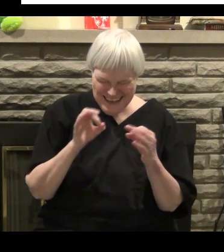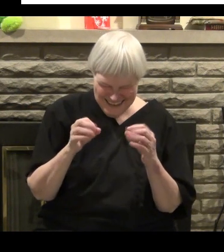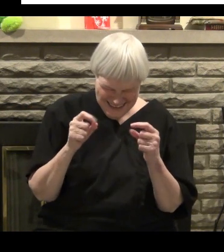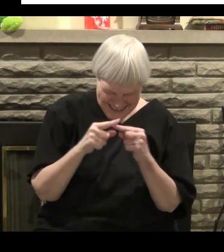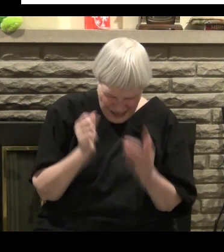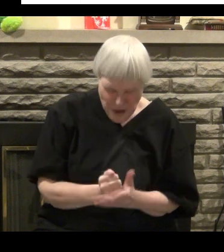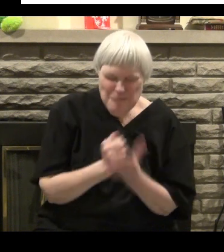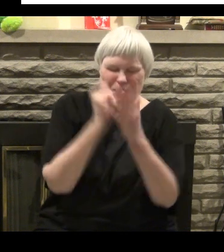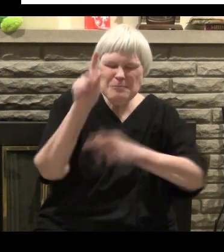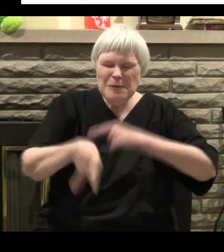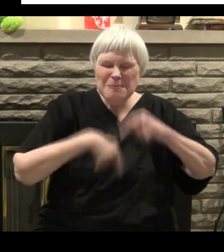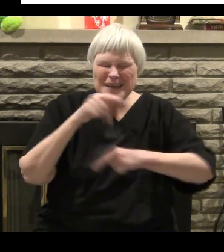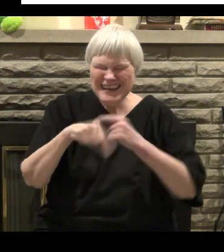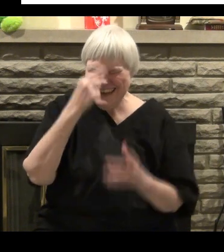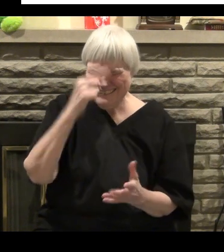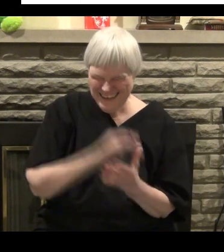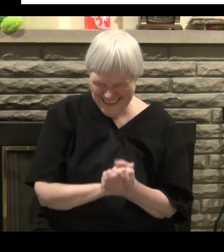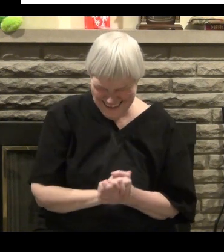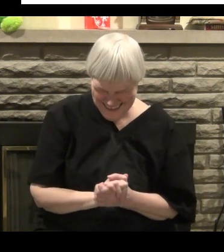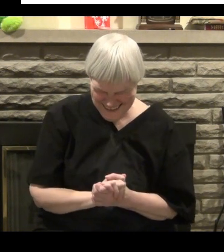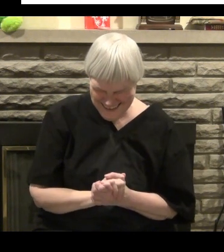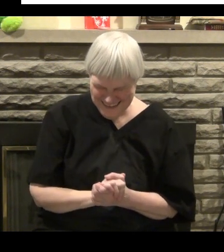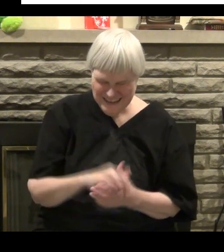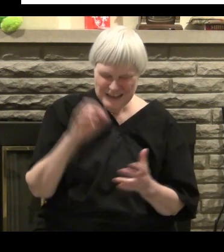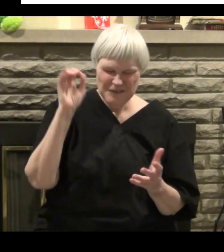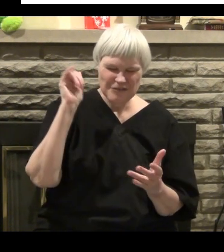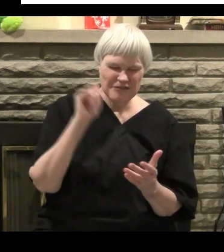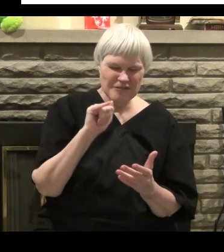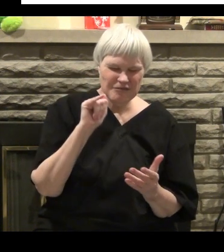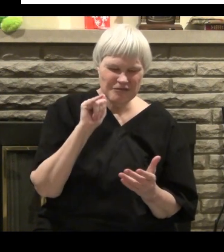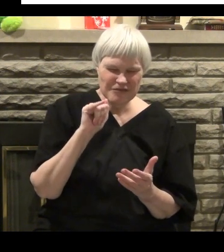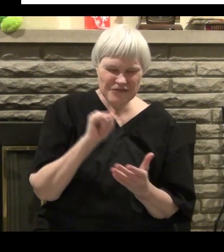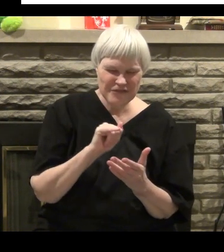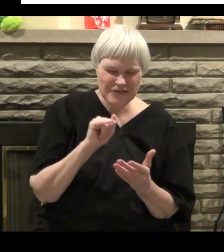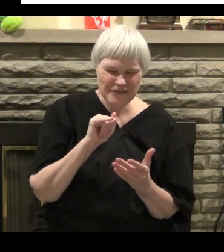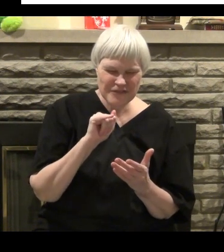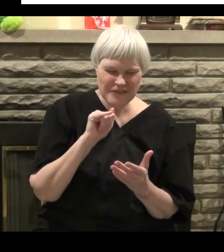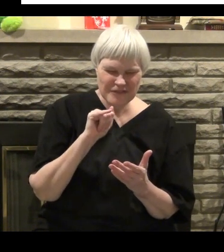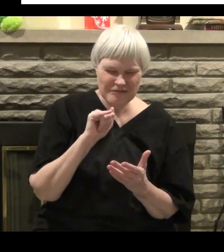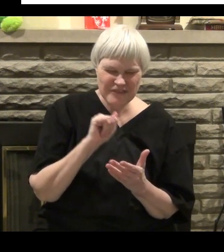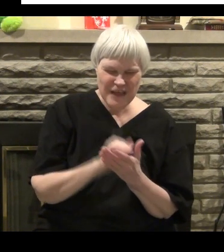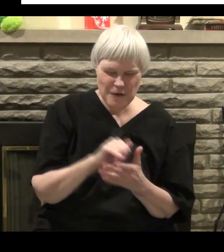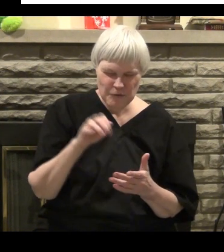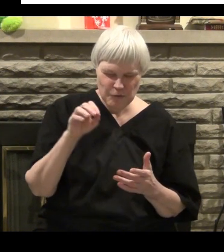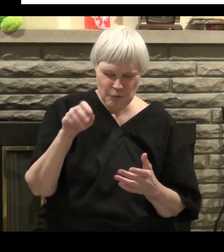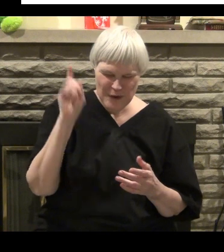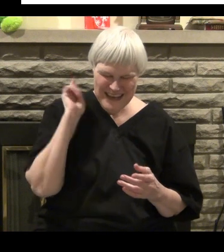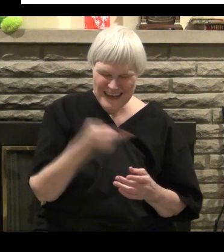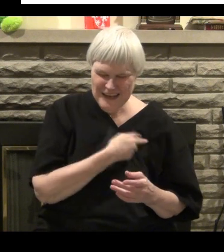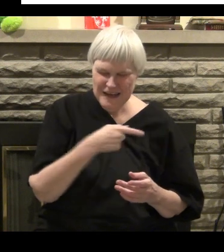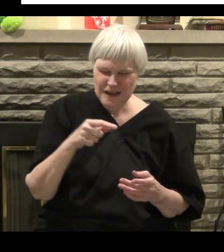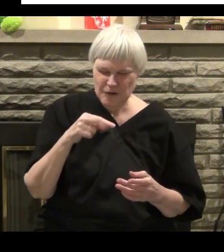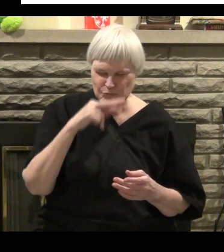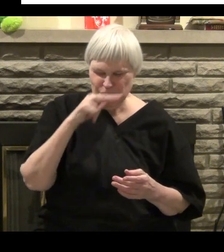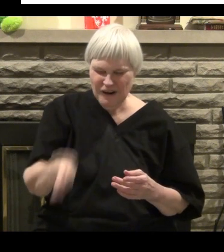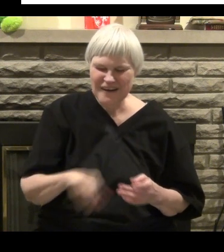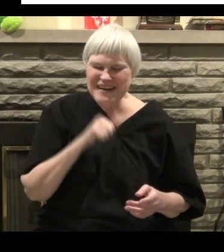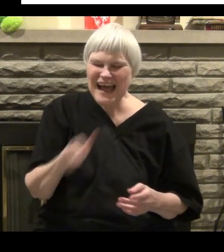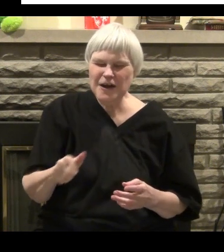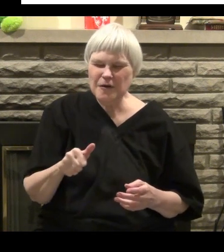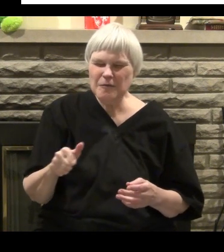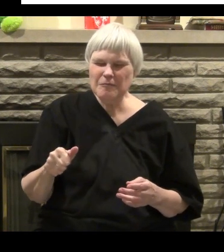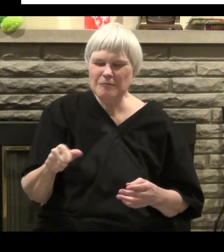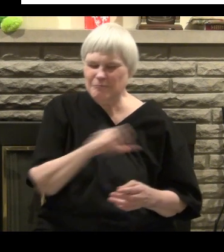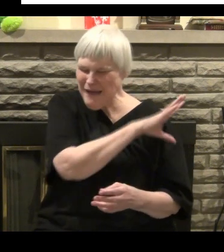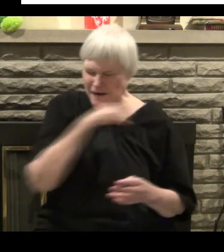How can I convince people? How can I explain things in a philosophical sense that makes them believe that we're